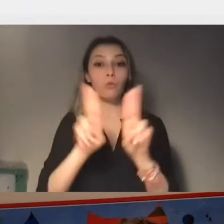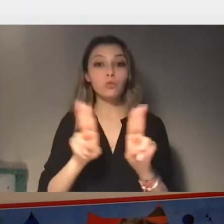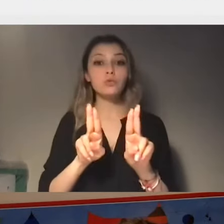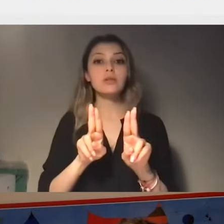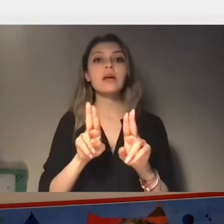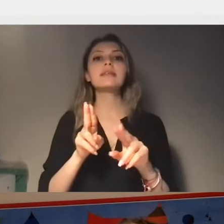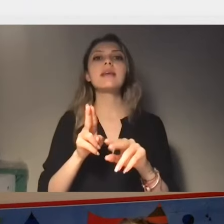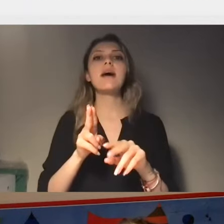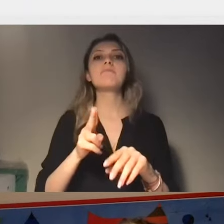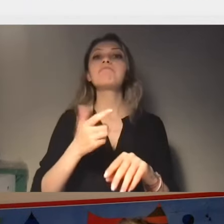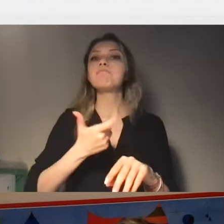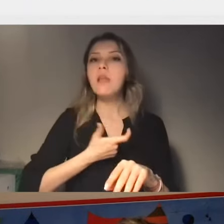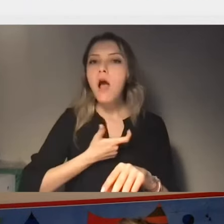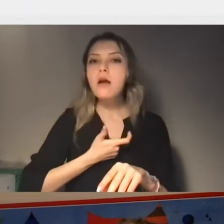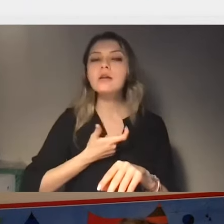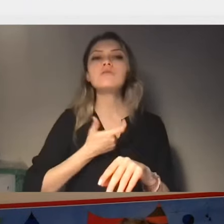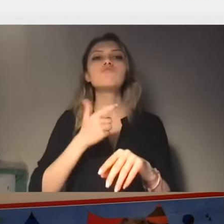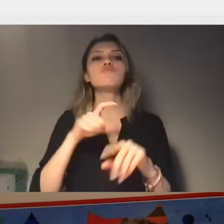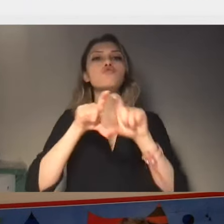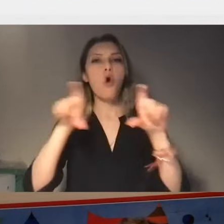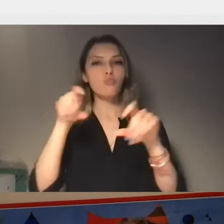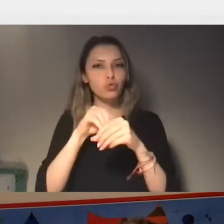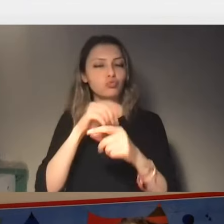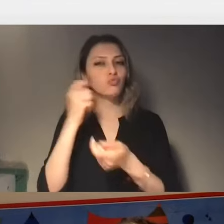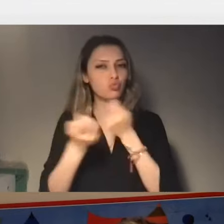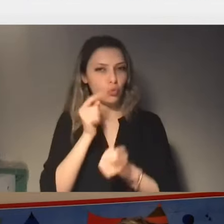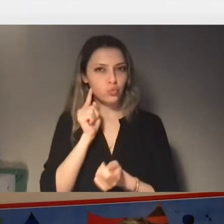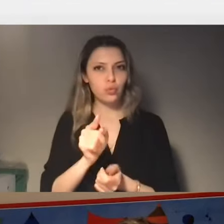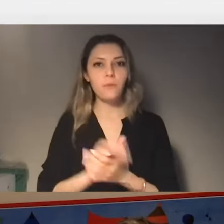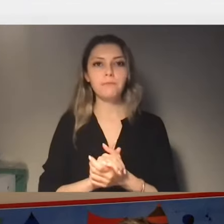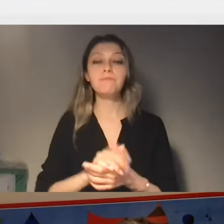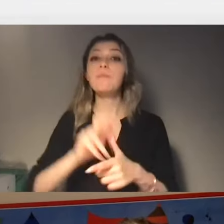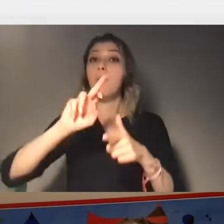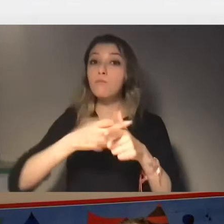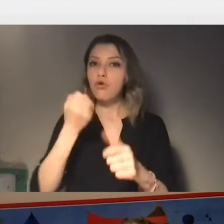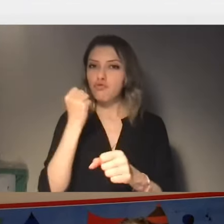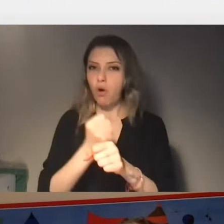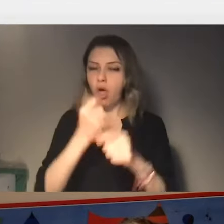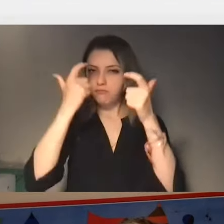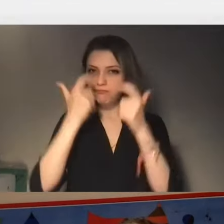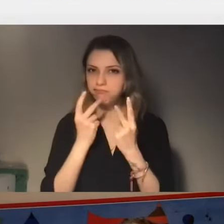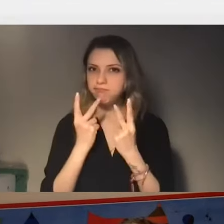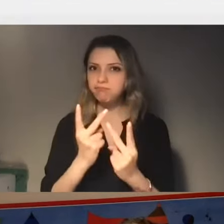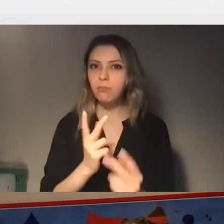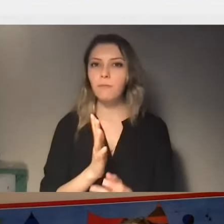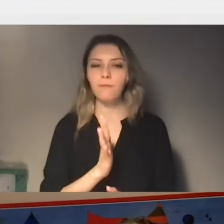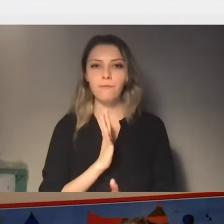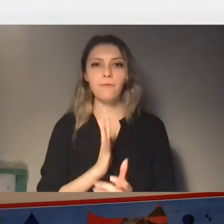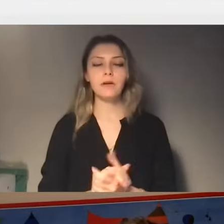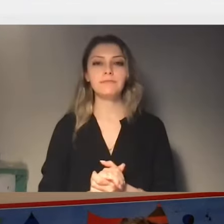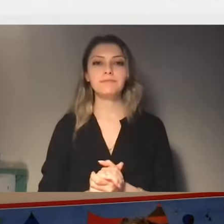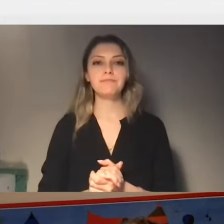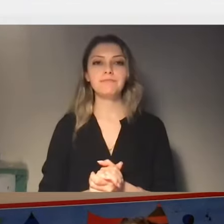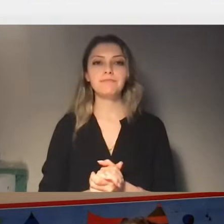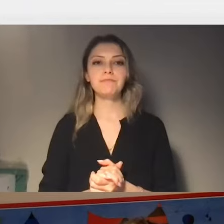officer, and then project officer for the ICJ's Global Redress and Accountability